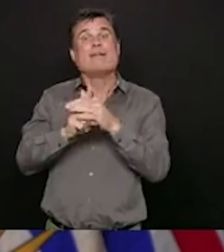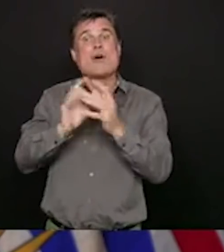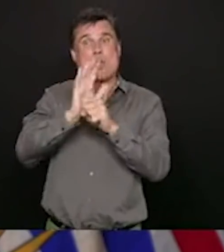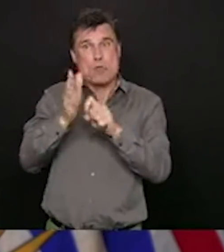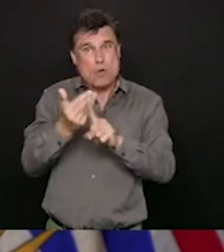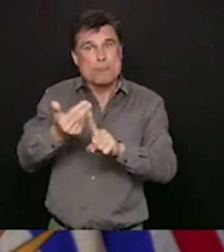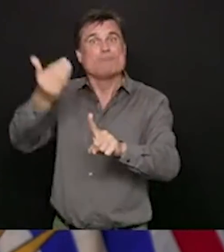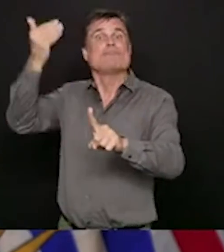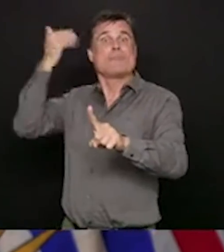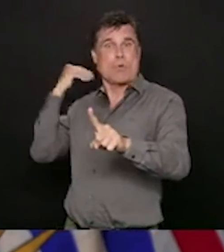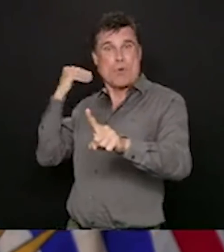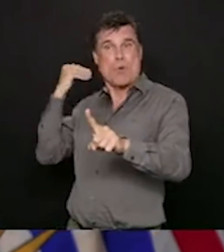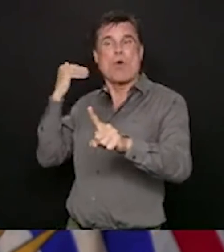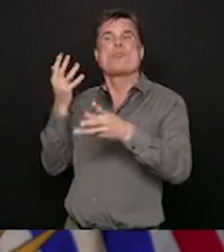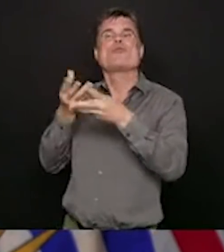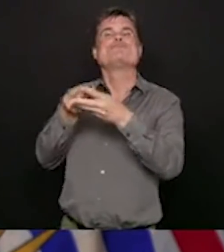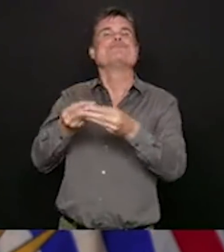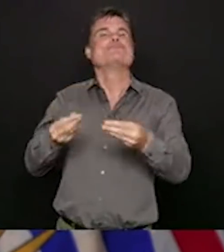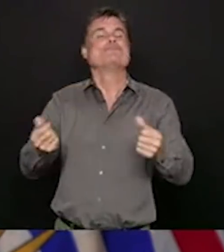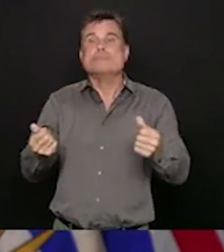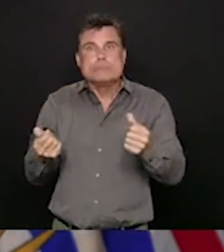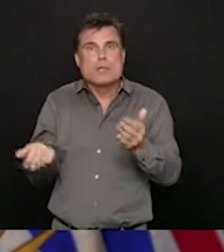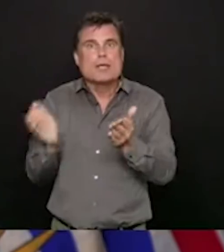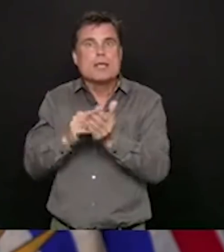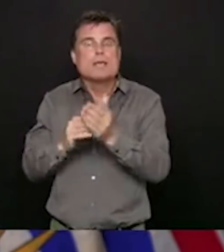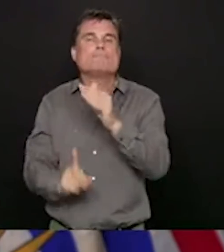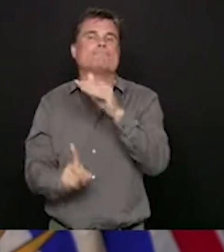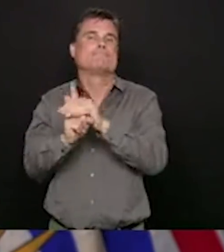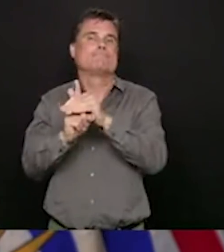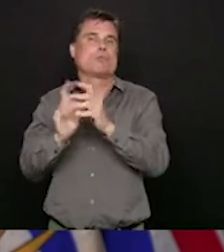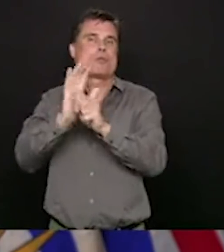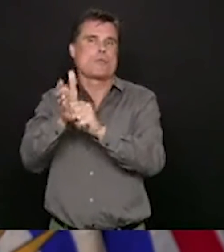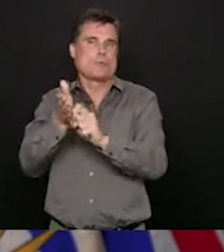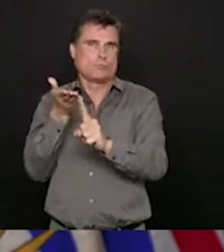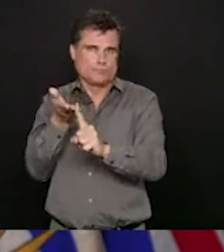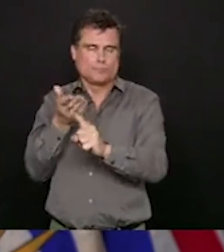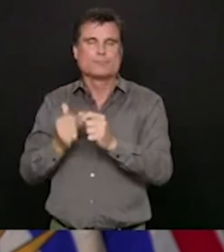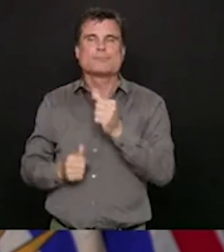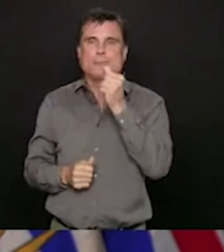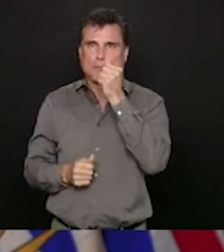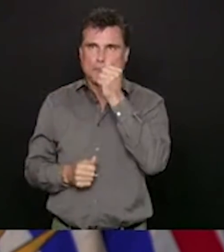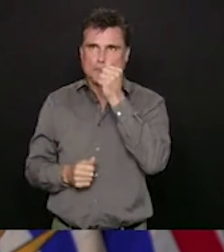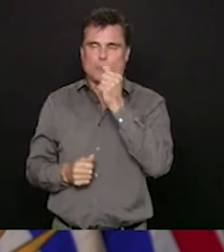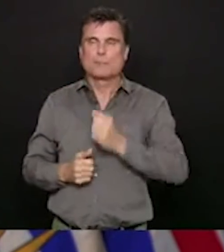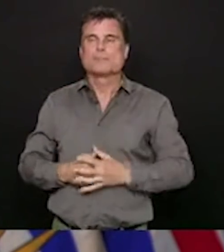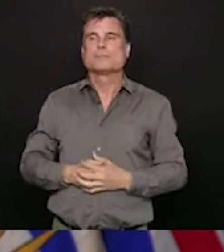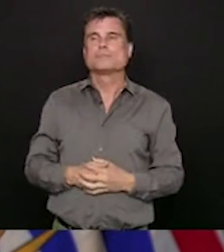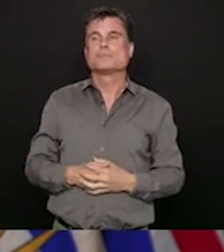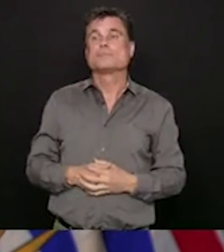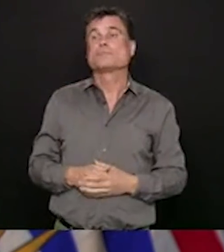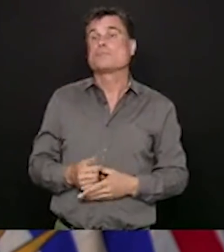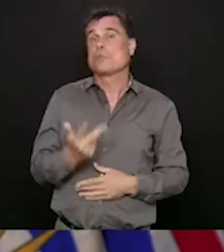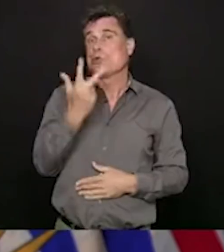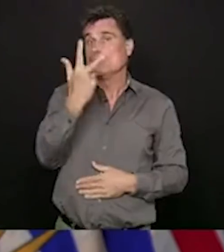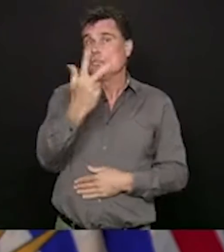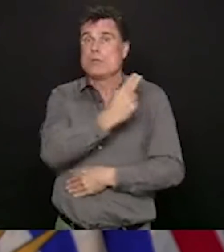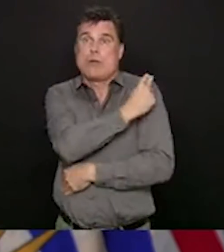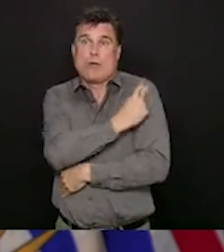Overall, in long-term care assisted living or in the three acute care units, we have